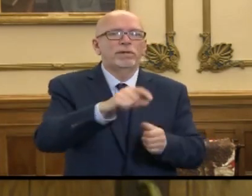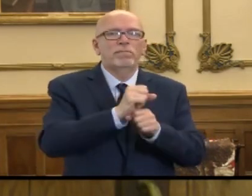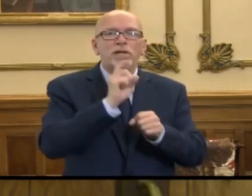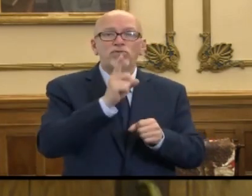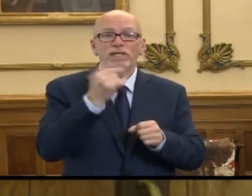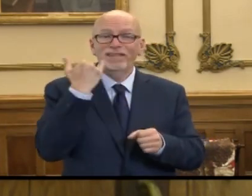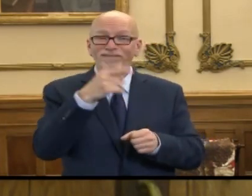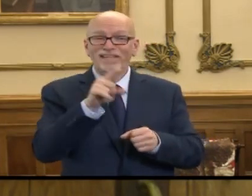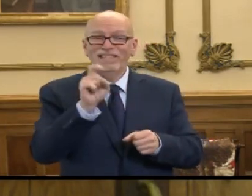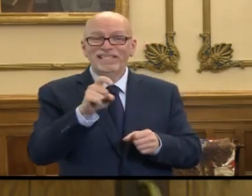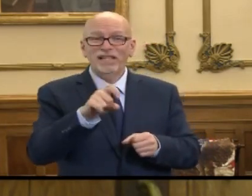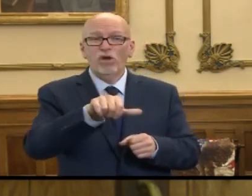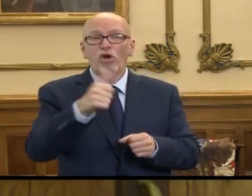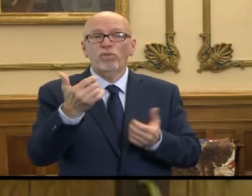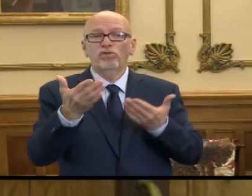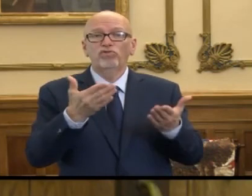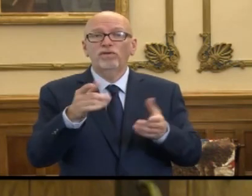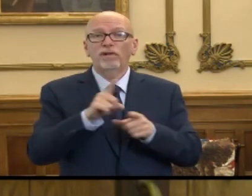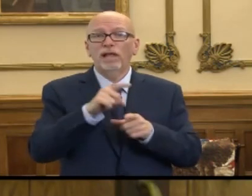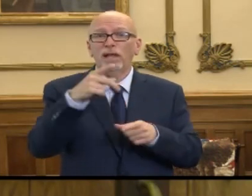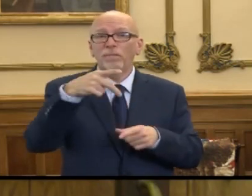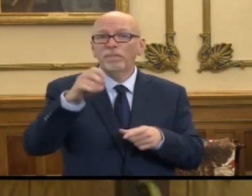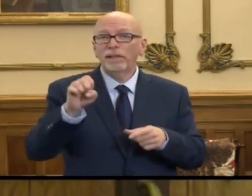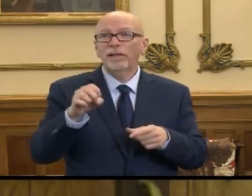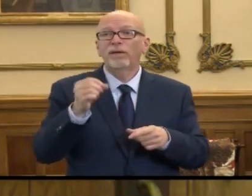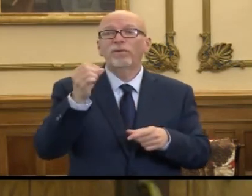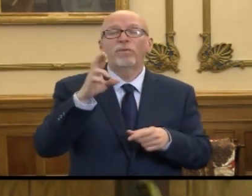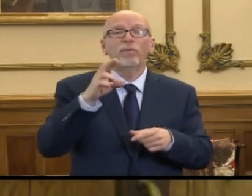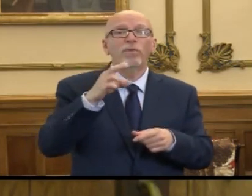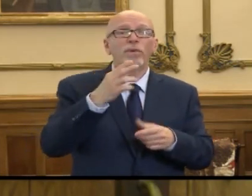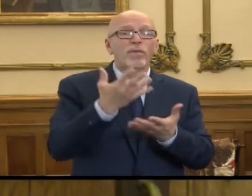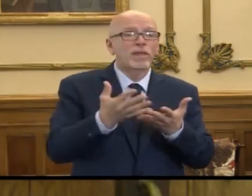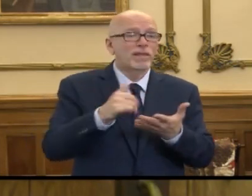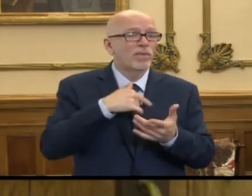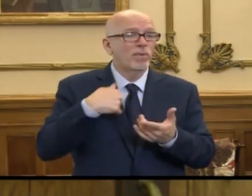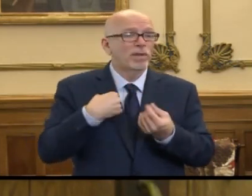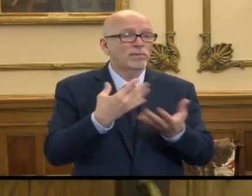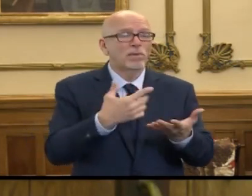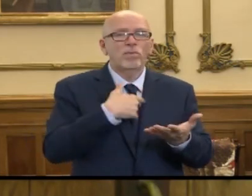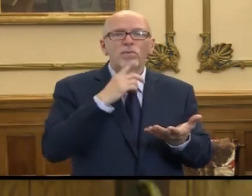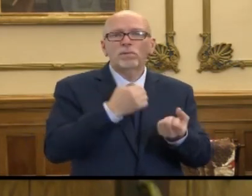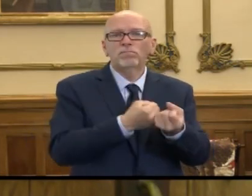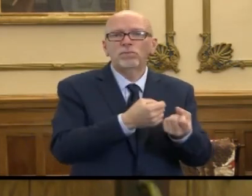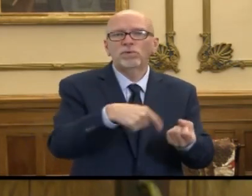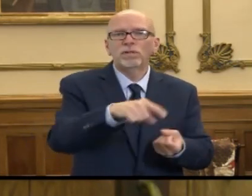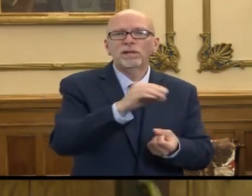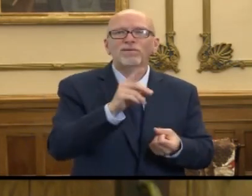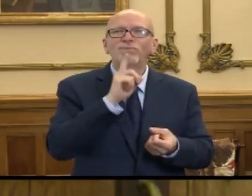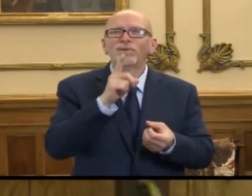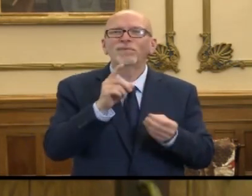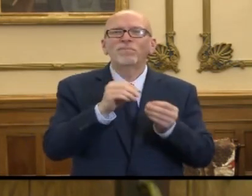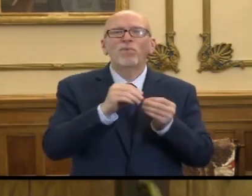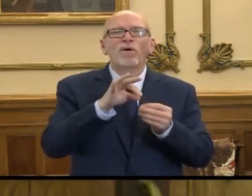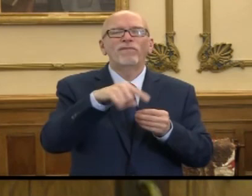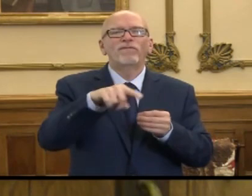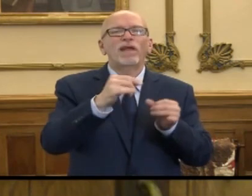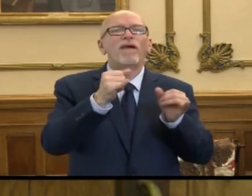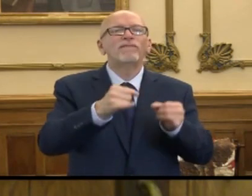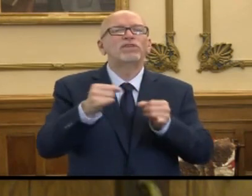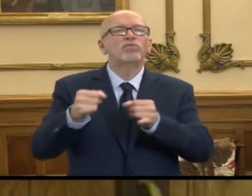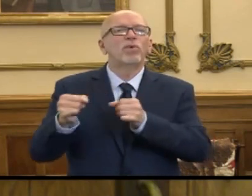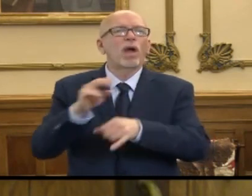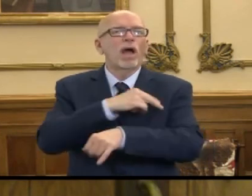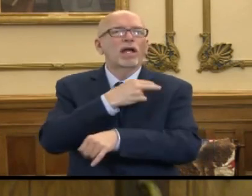if they need other services like PPE or other things that we supply them and honestly it's been more of those individualized